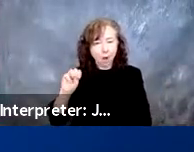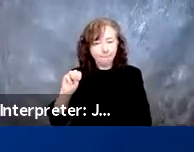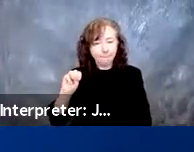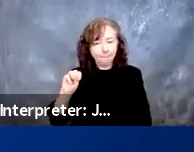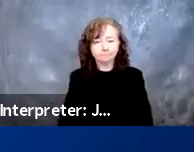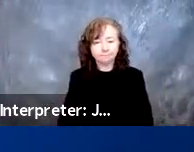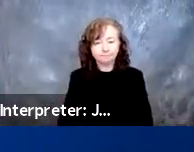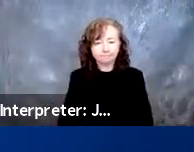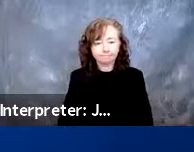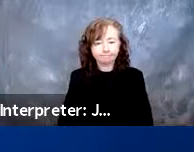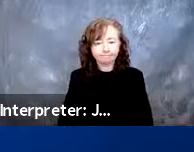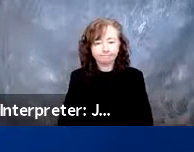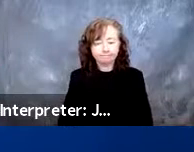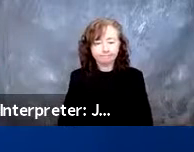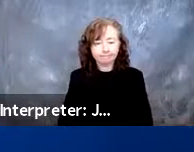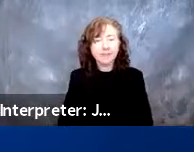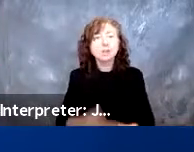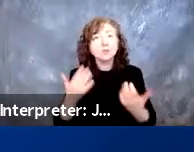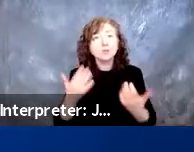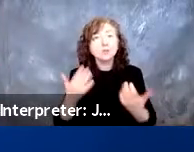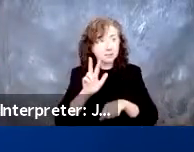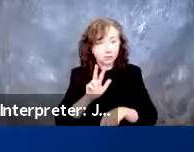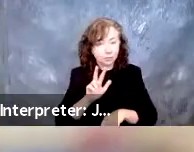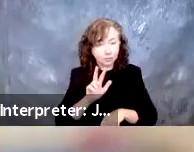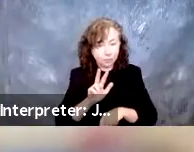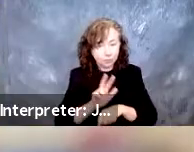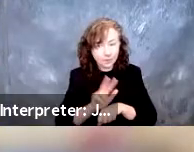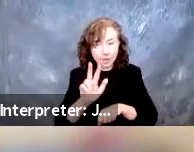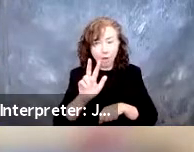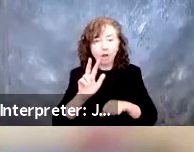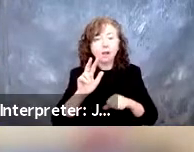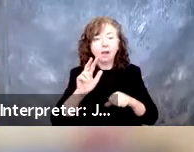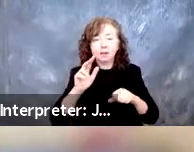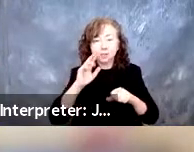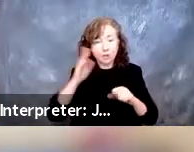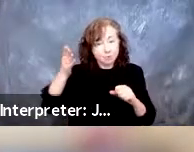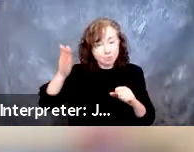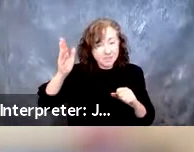questions and we're going to move on now to our open discussion.